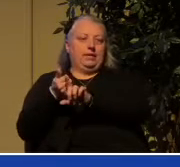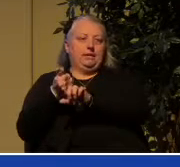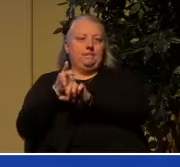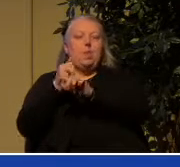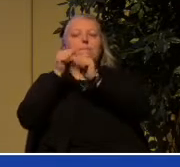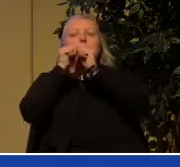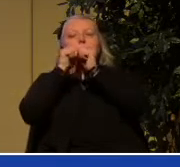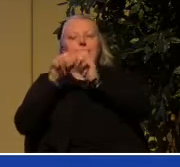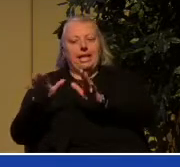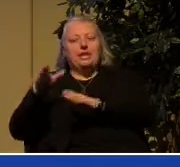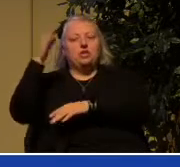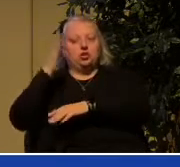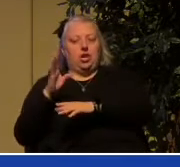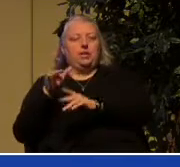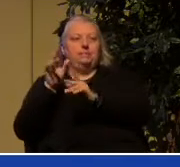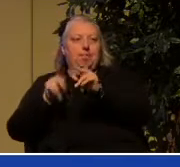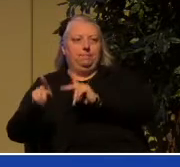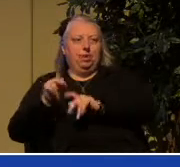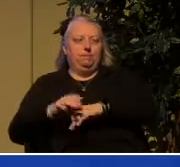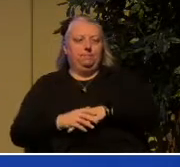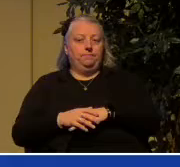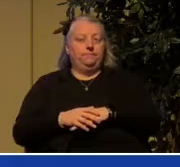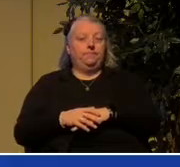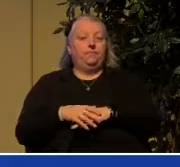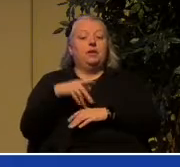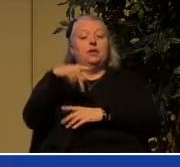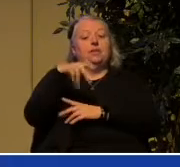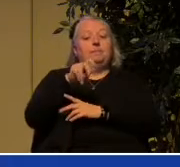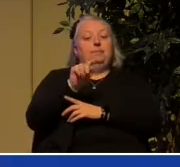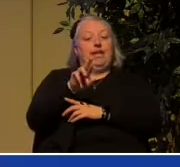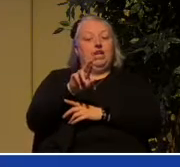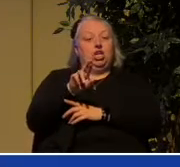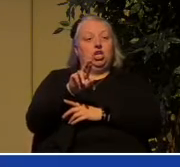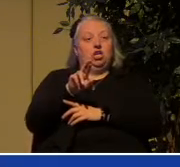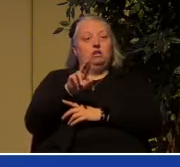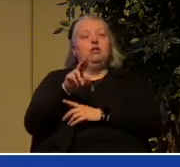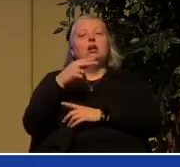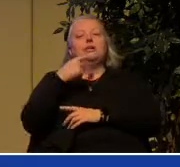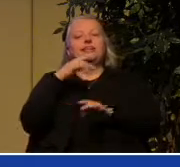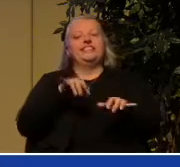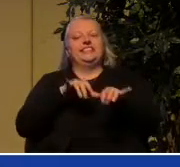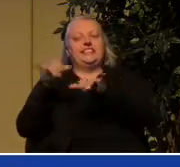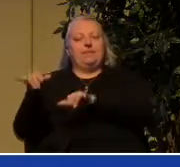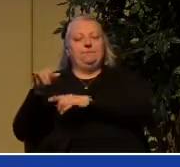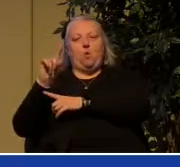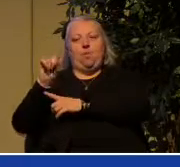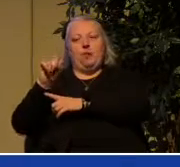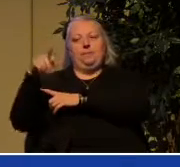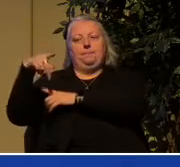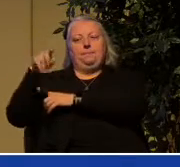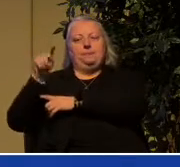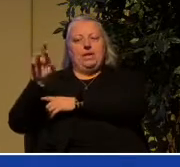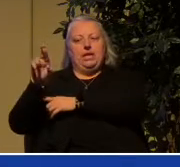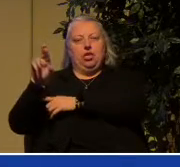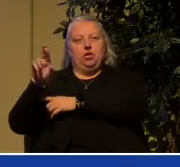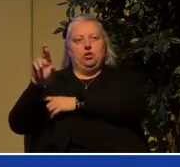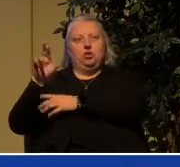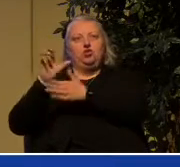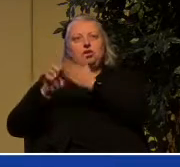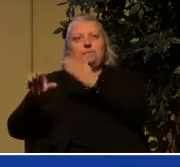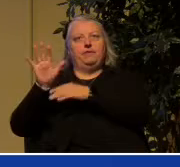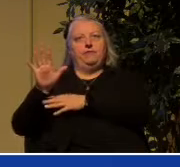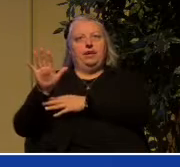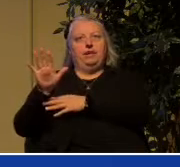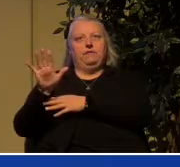bless God's people. Peter echoes the very same thought in 1 Peter chapter 5 in the